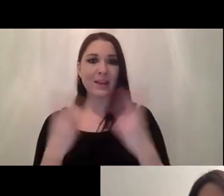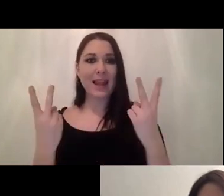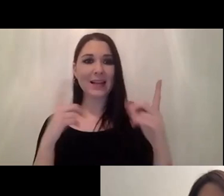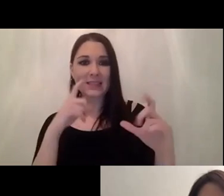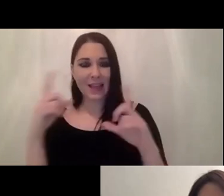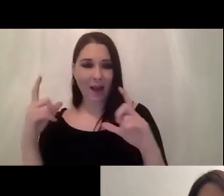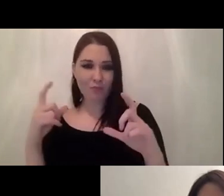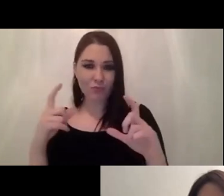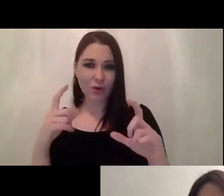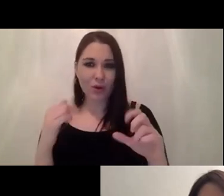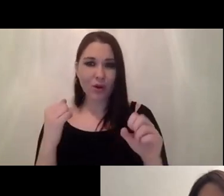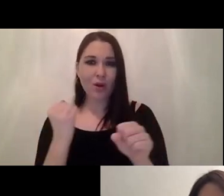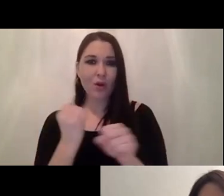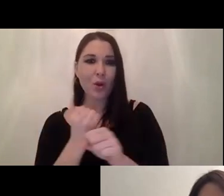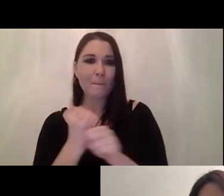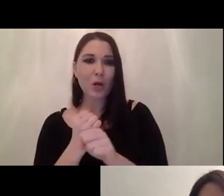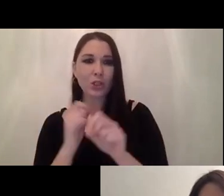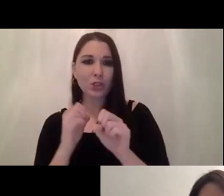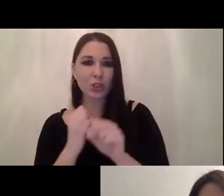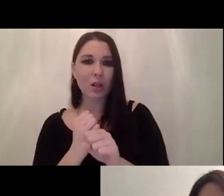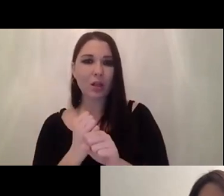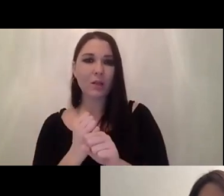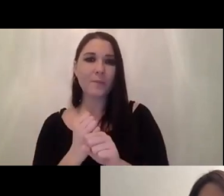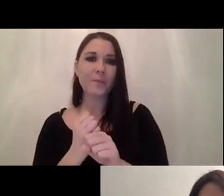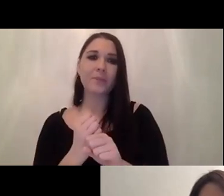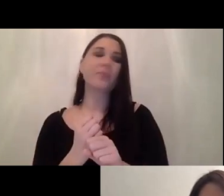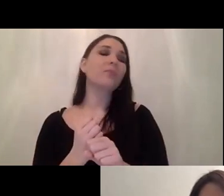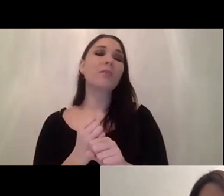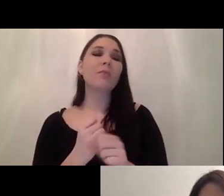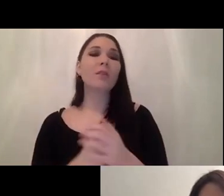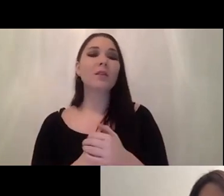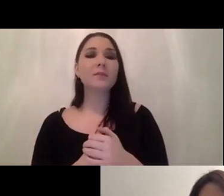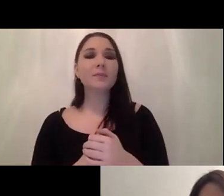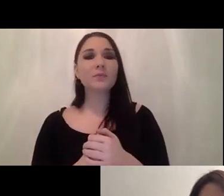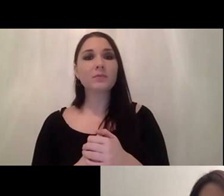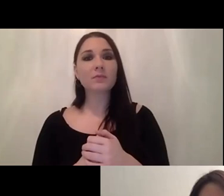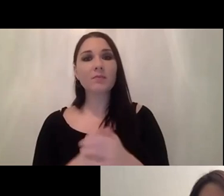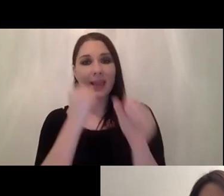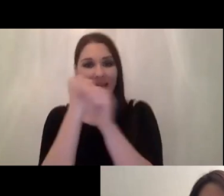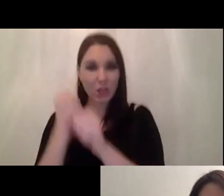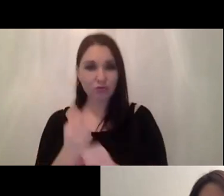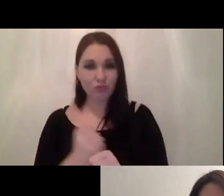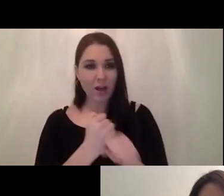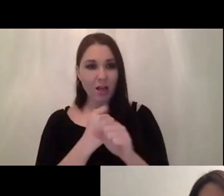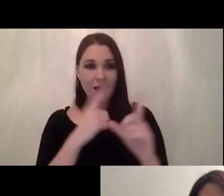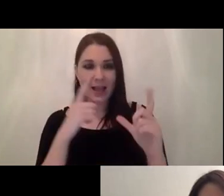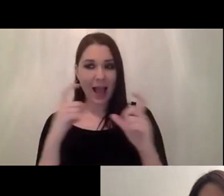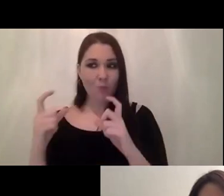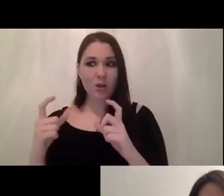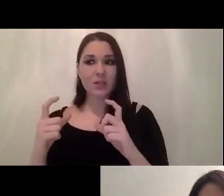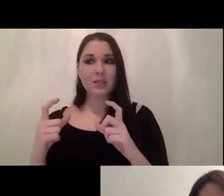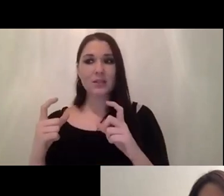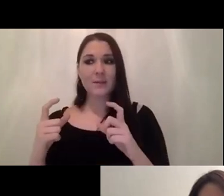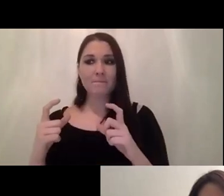more commercial time of flight cameras there are more industrial ones the the companies i